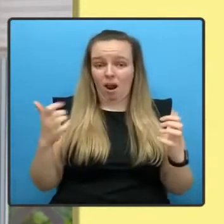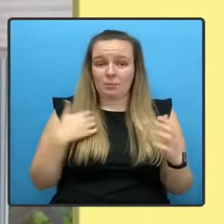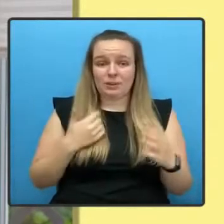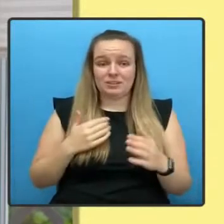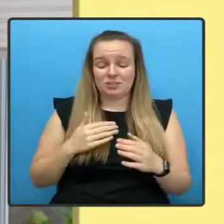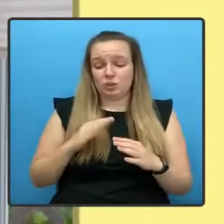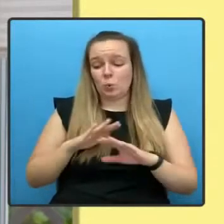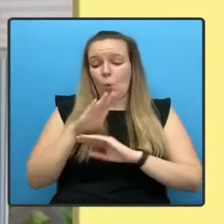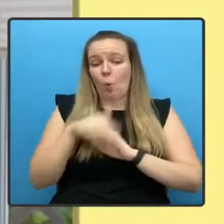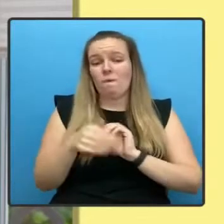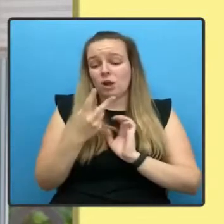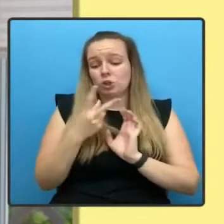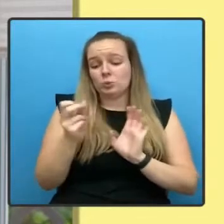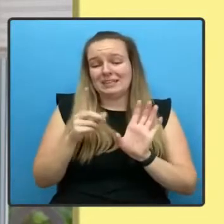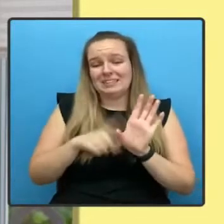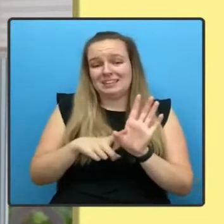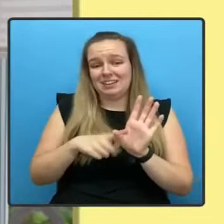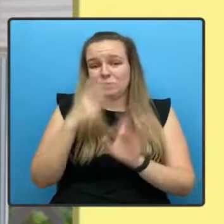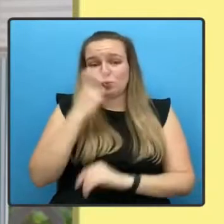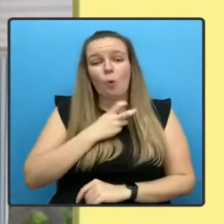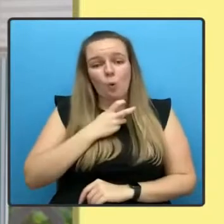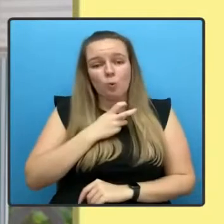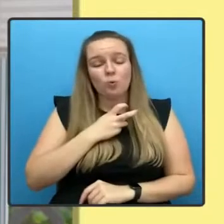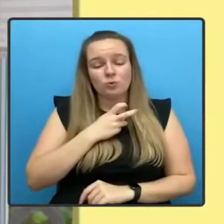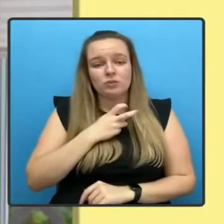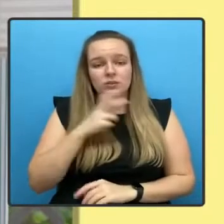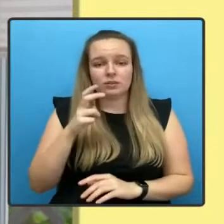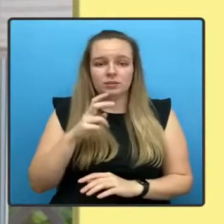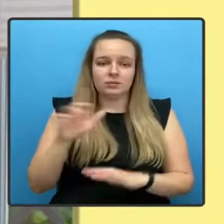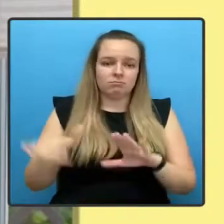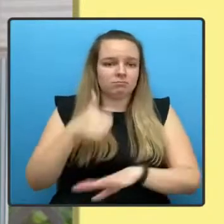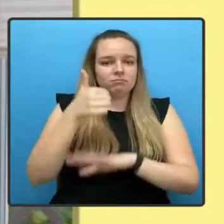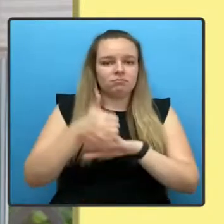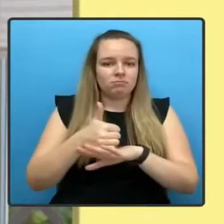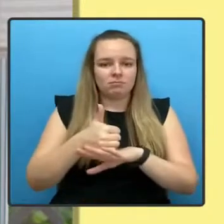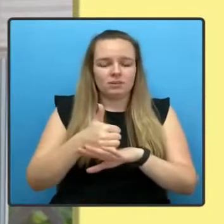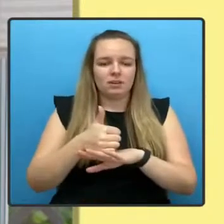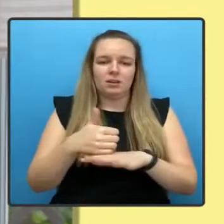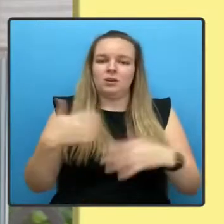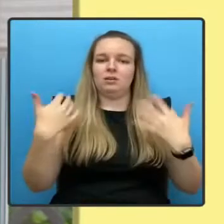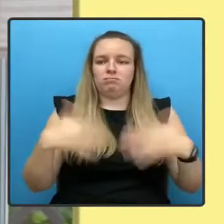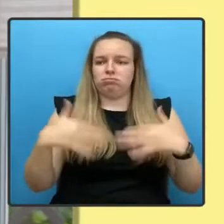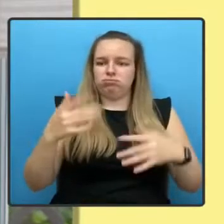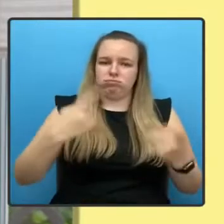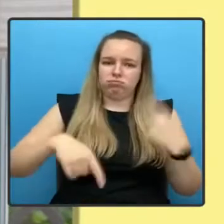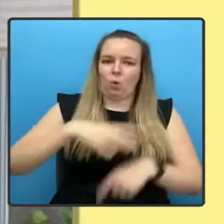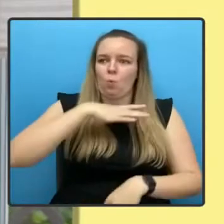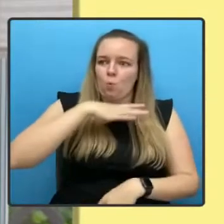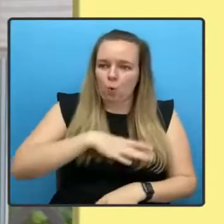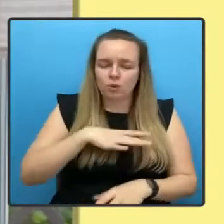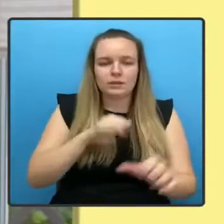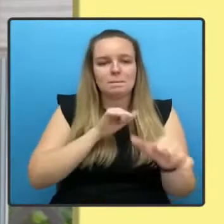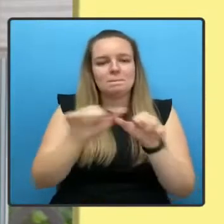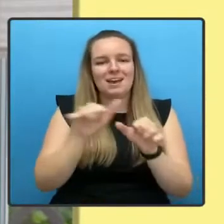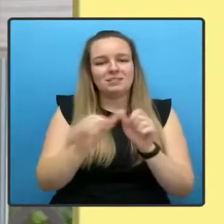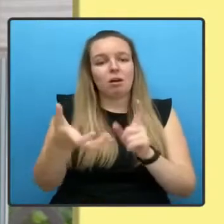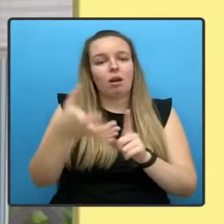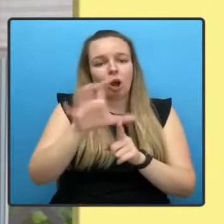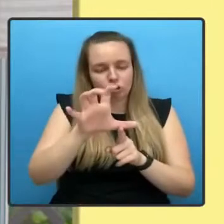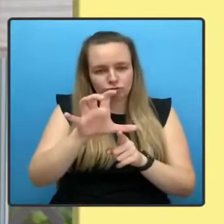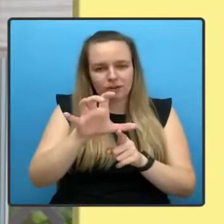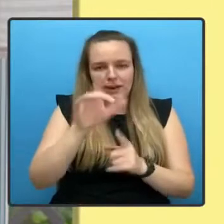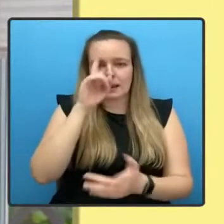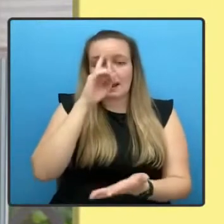It was brought into being by an overwhelming desire for a better country and a belief in the value of self